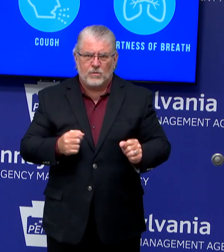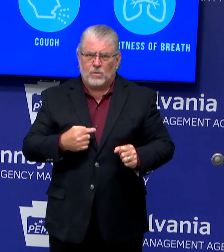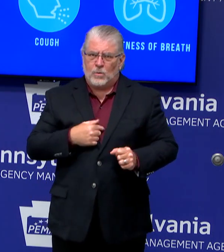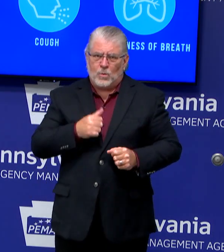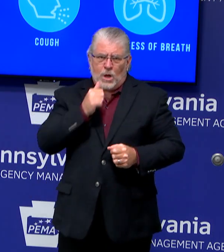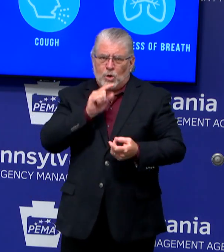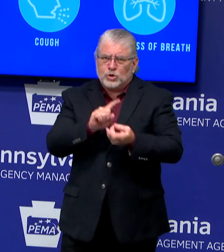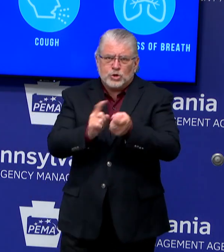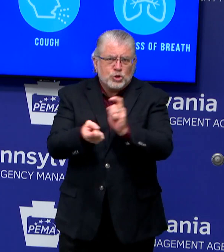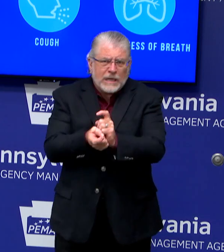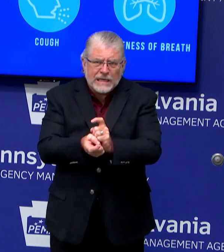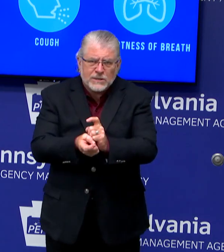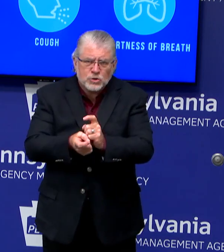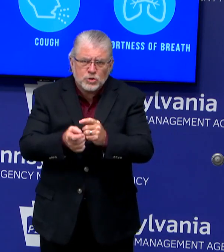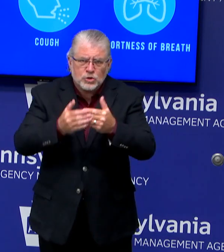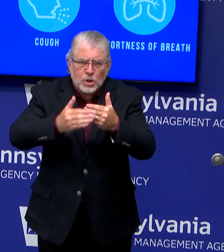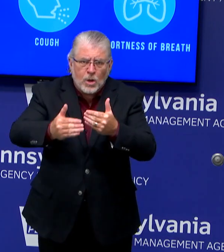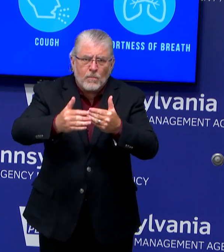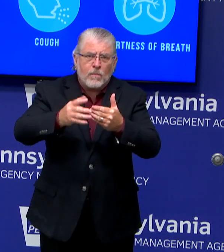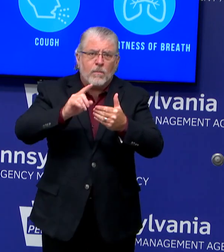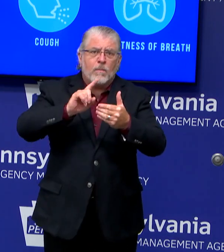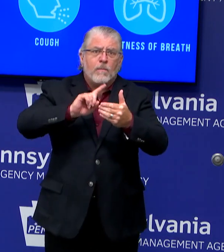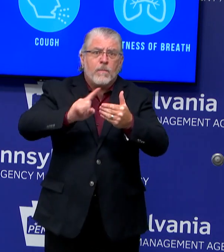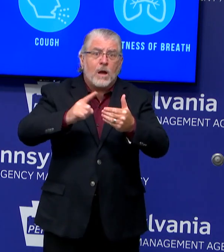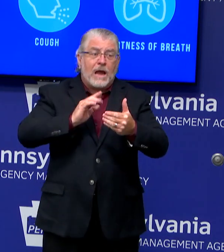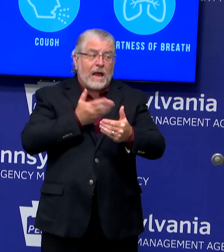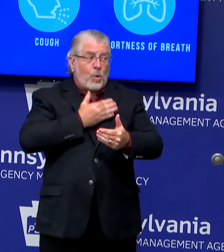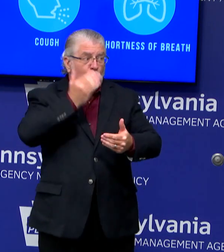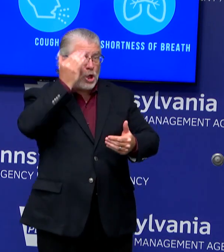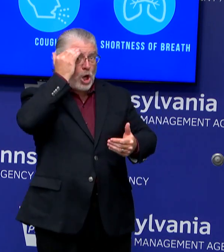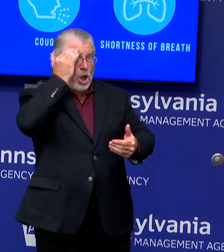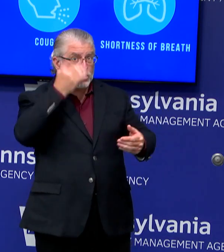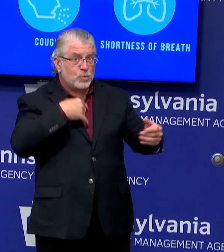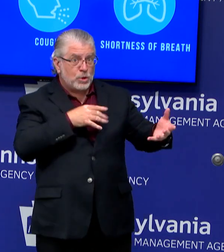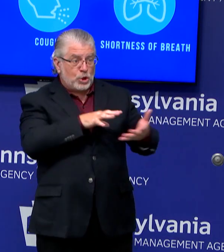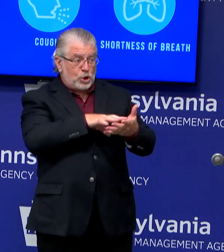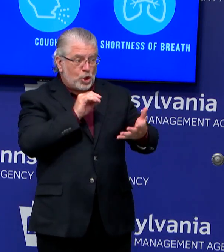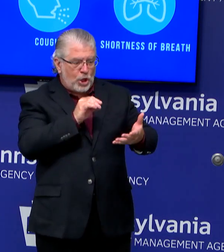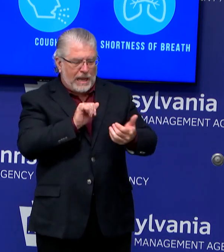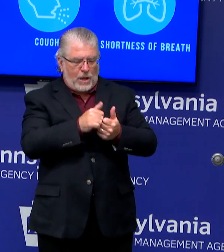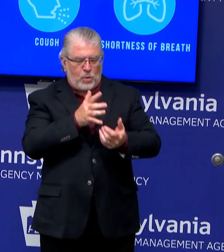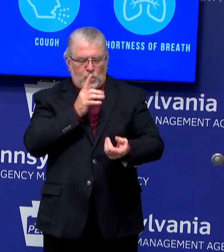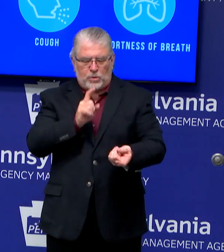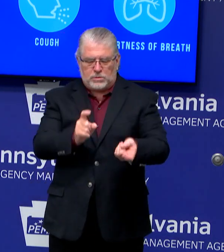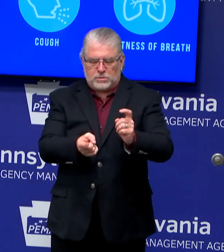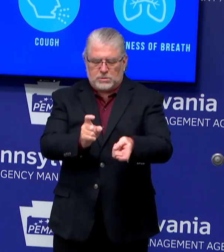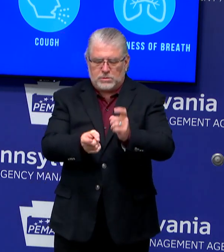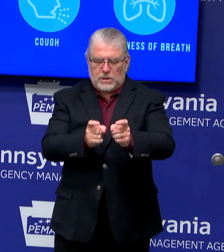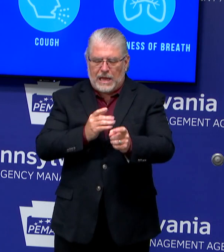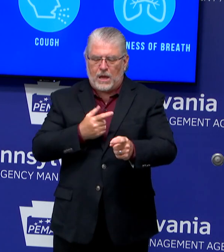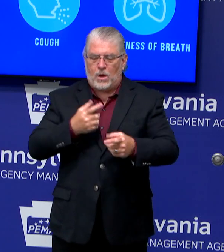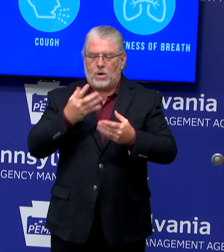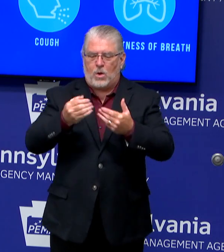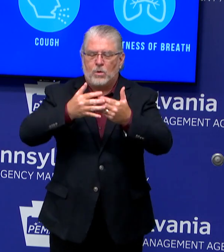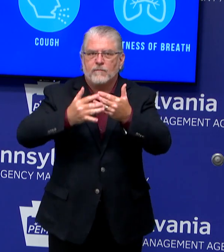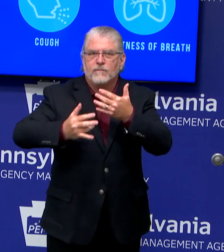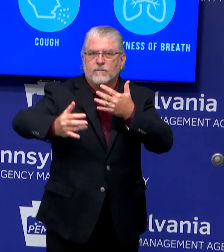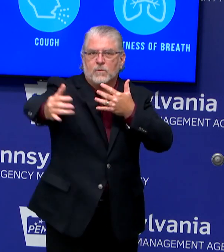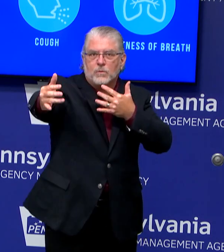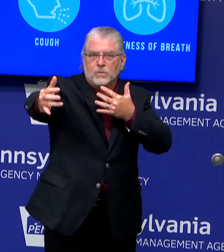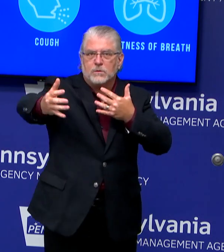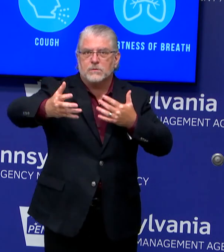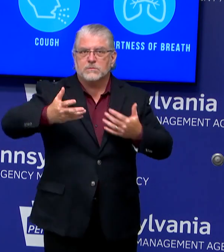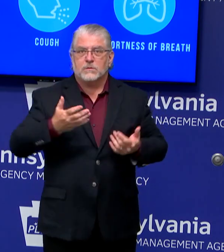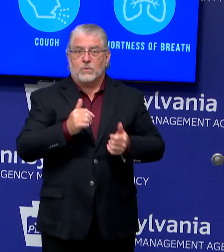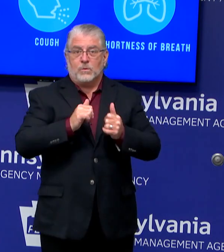we have, that will change. The knowledge we have, all those things will change. And as they do, the things we bring in to battle with this virus